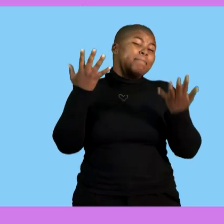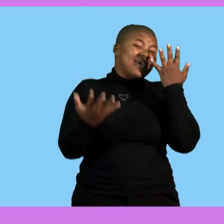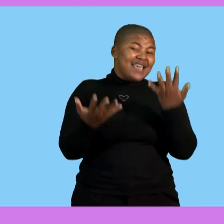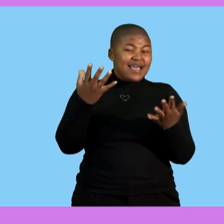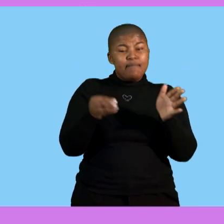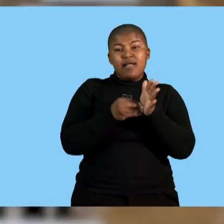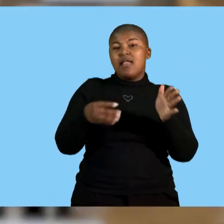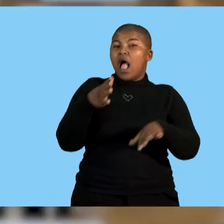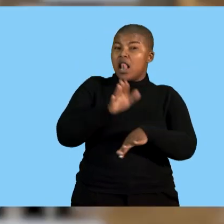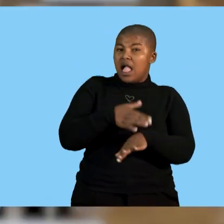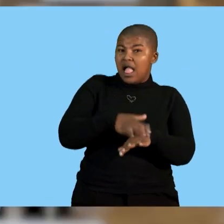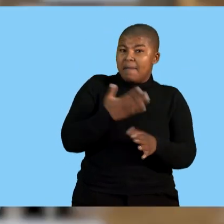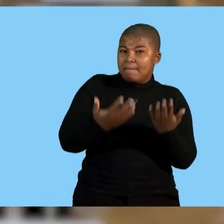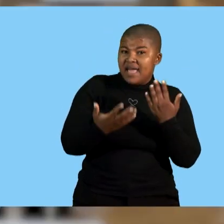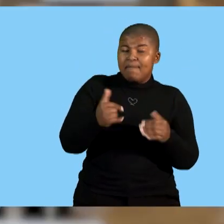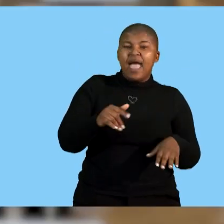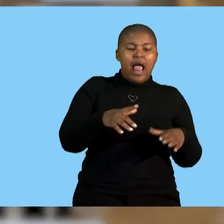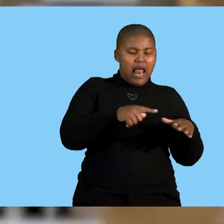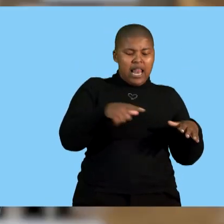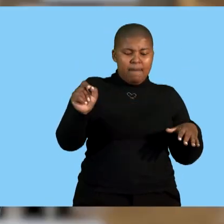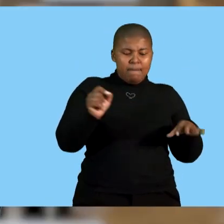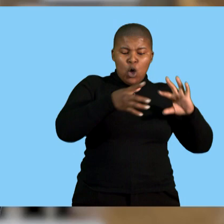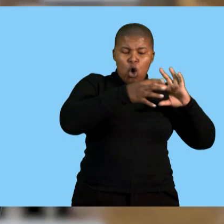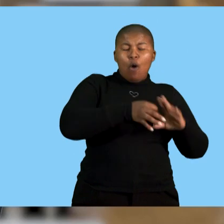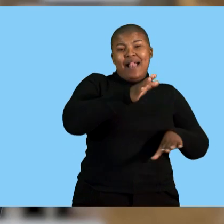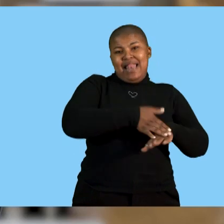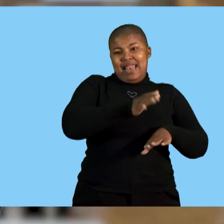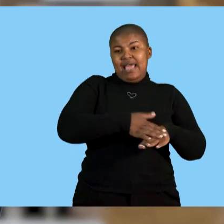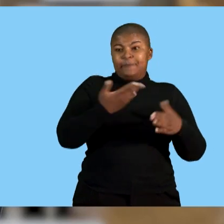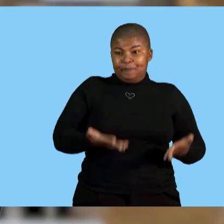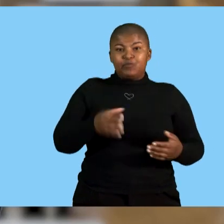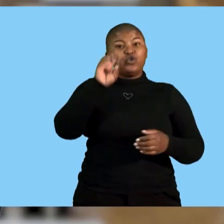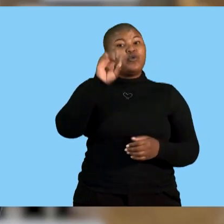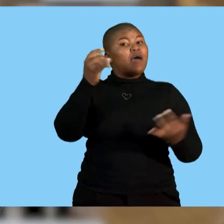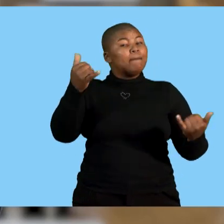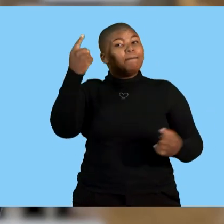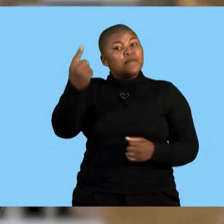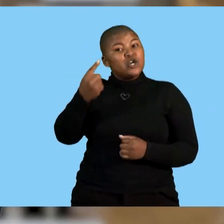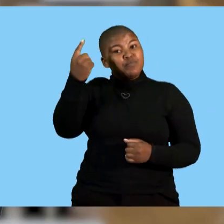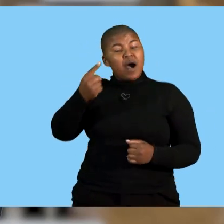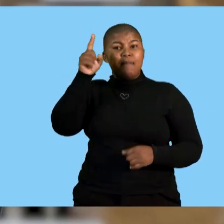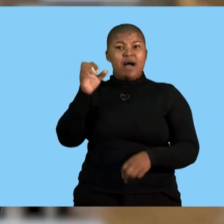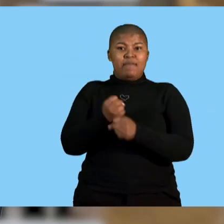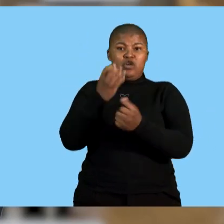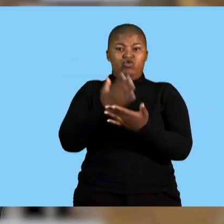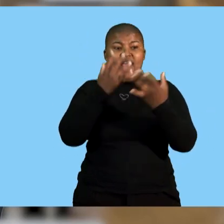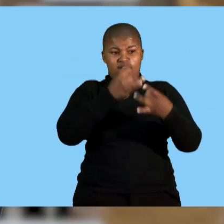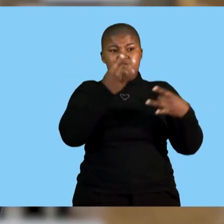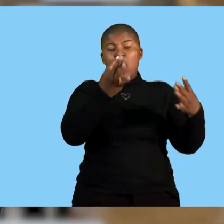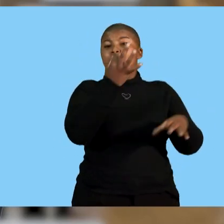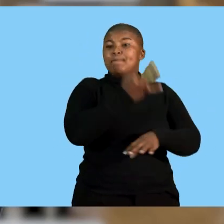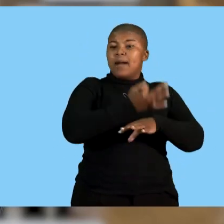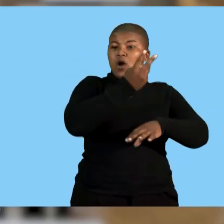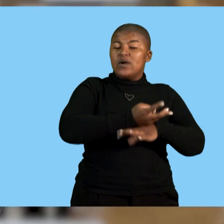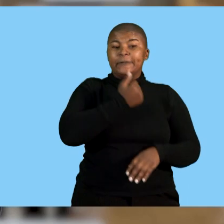might be late it could be that they leave home very late. So the principal will have to let the parents know that the